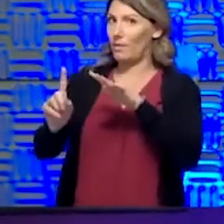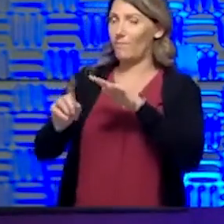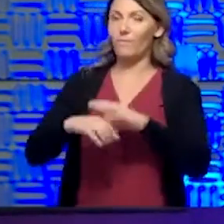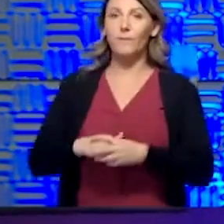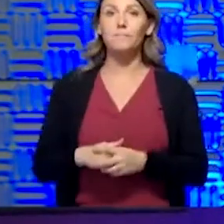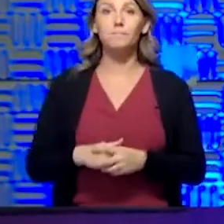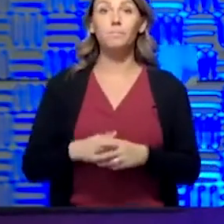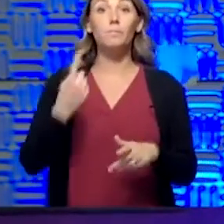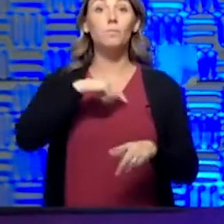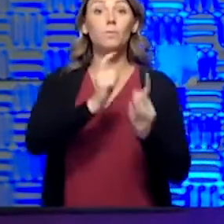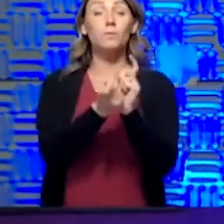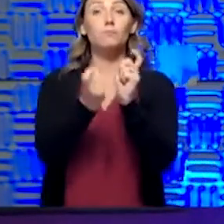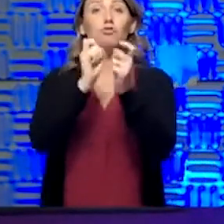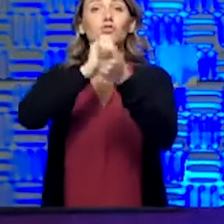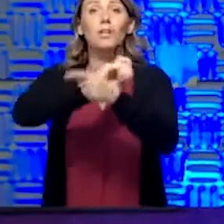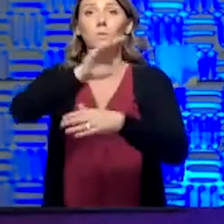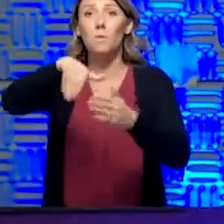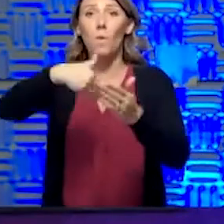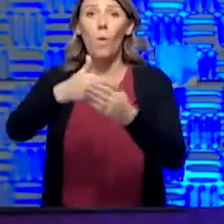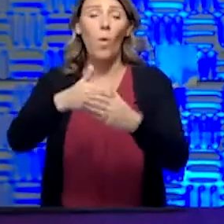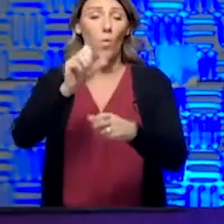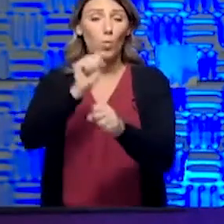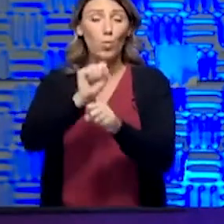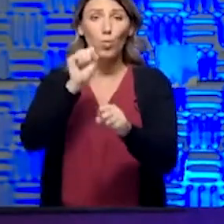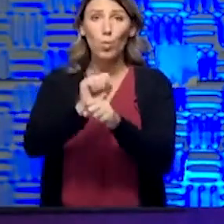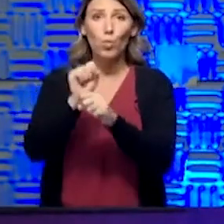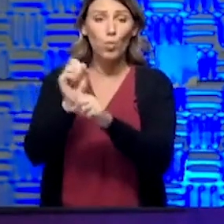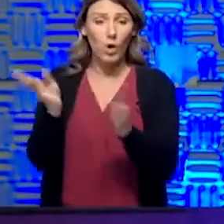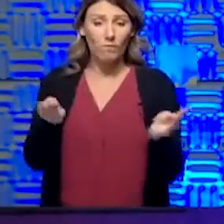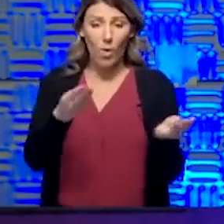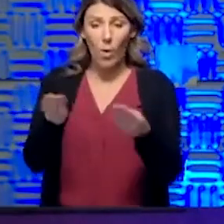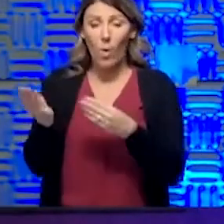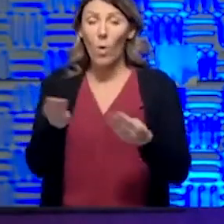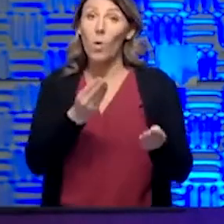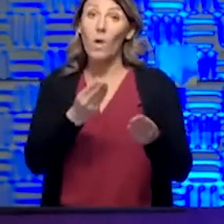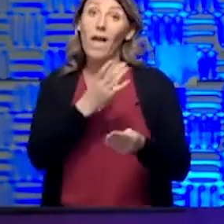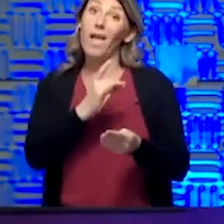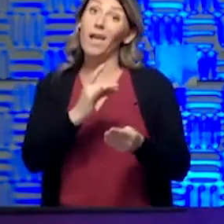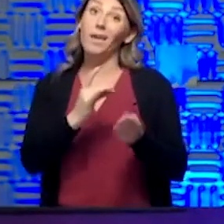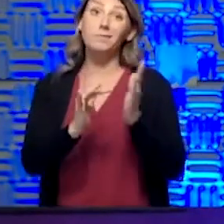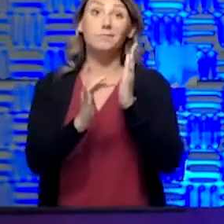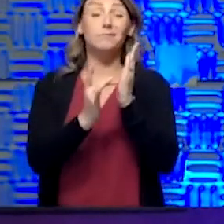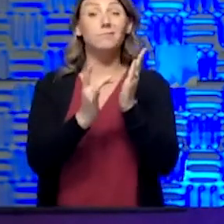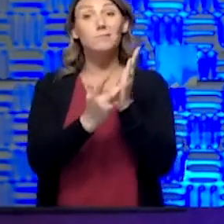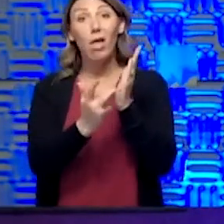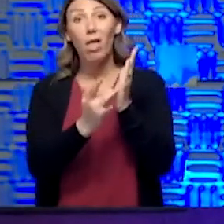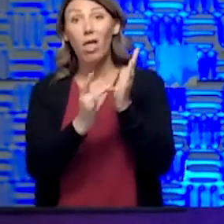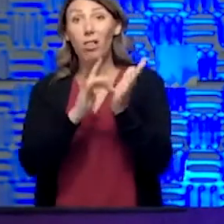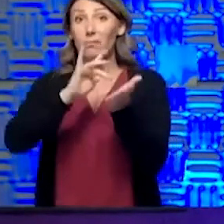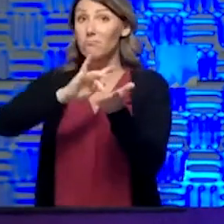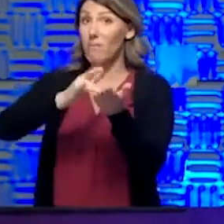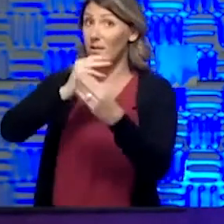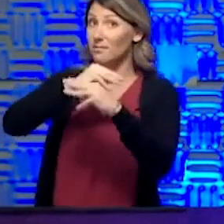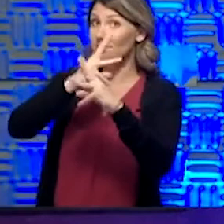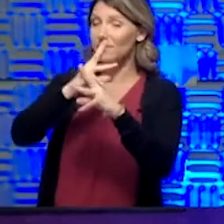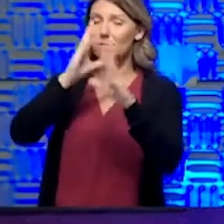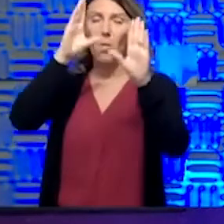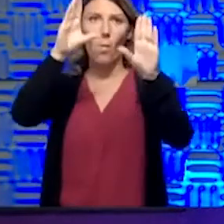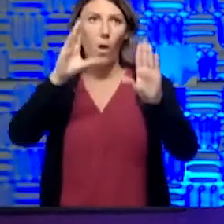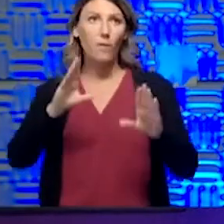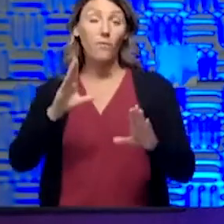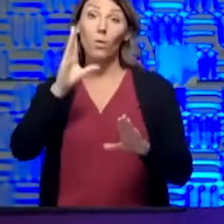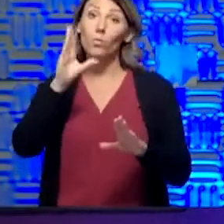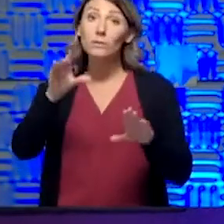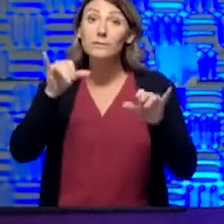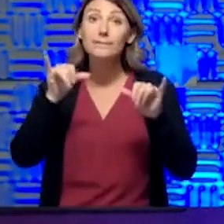tried to change our whole workflow and done it on the fly. And telemedicine is here to stay. And that is a great thing and will help